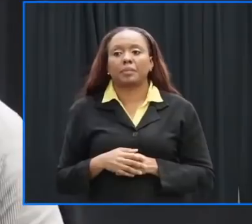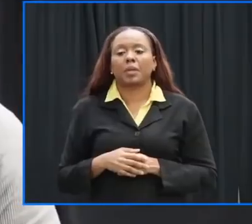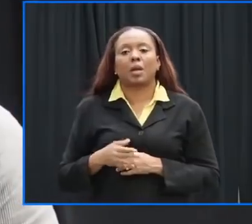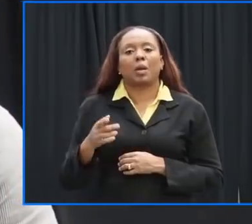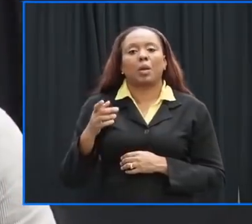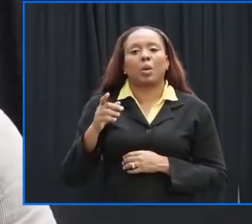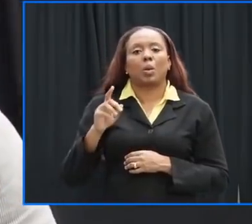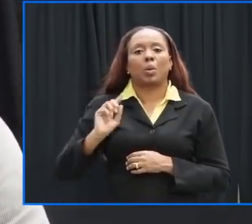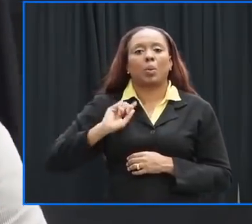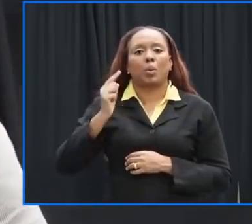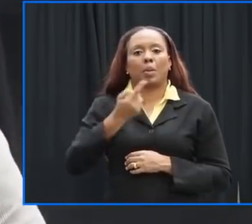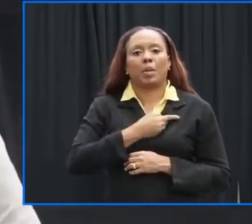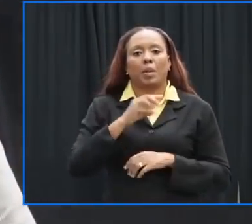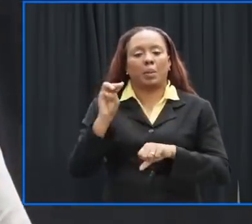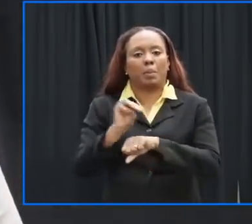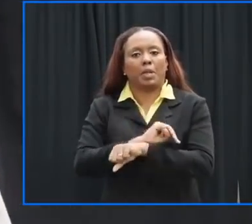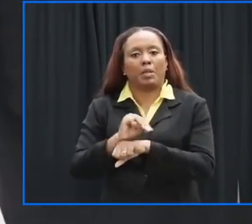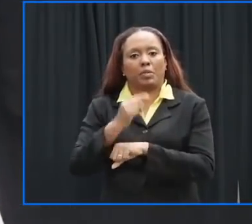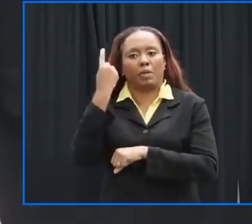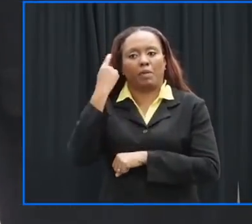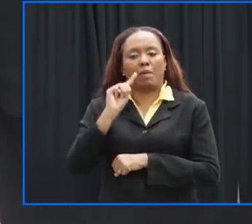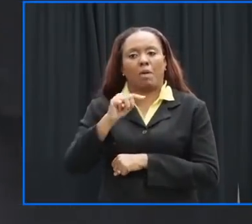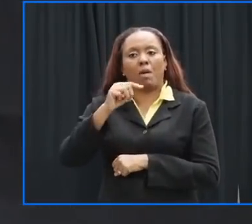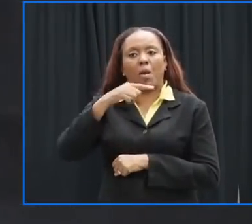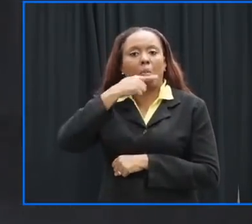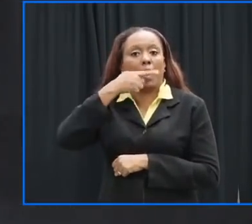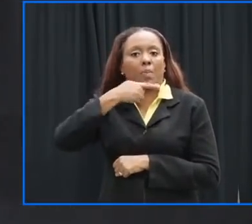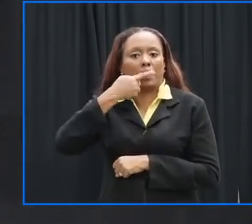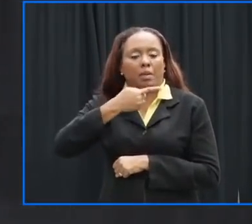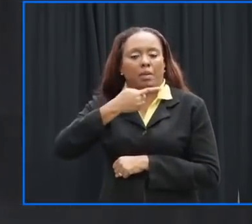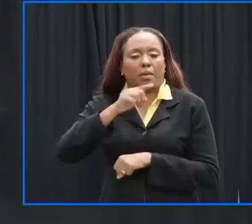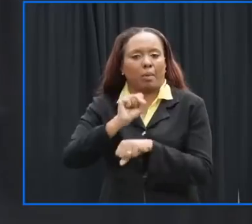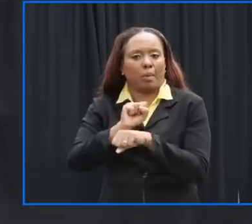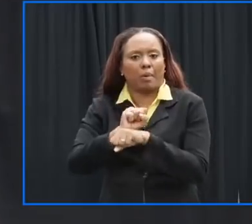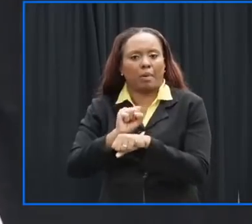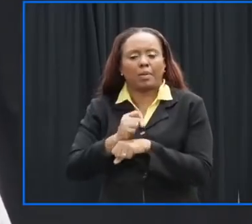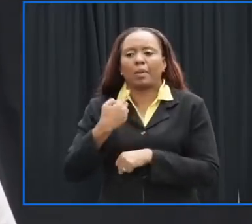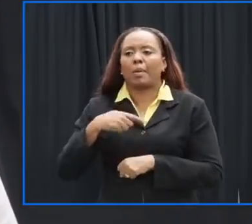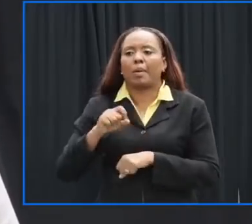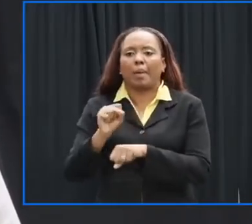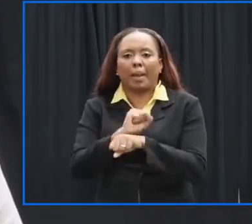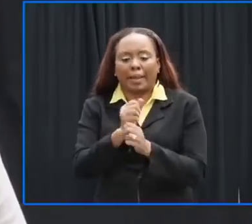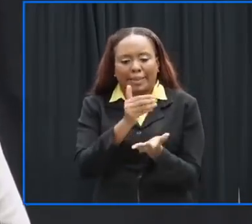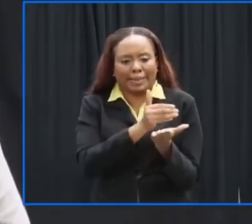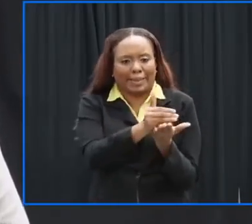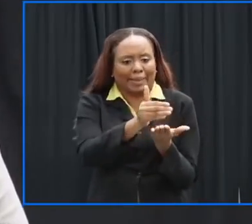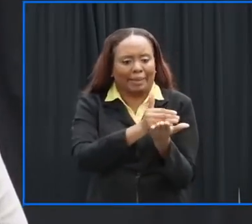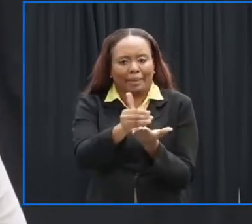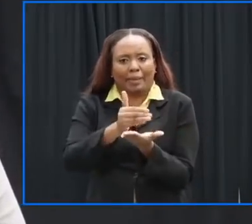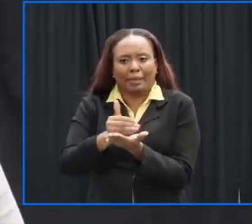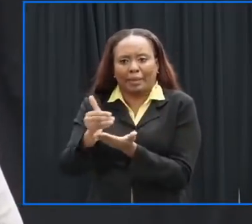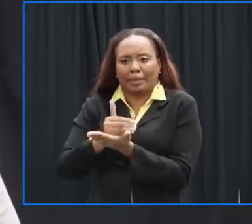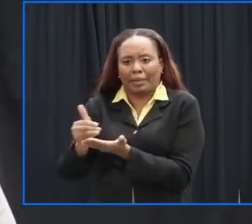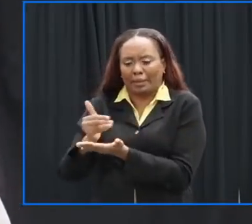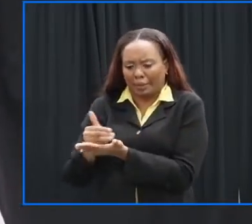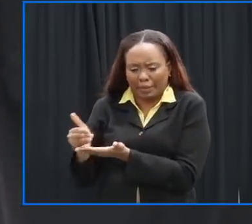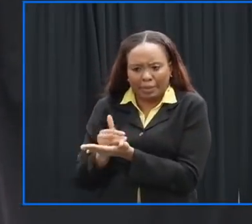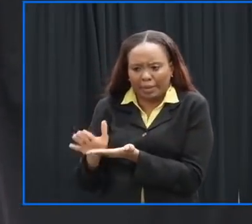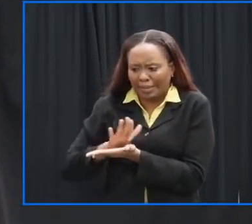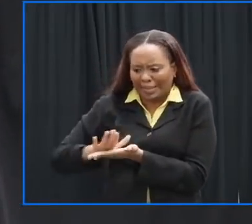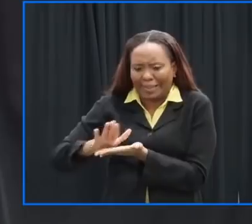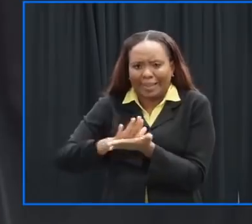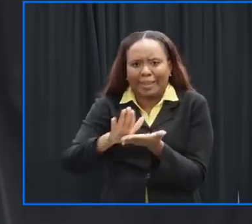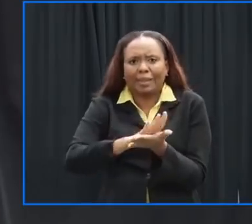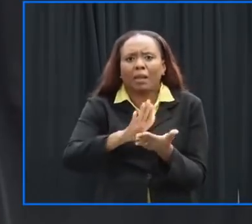public works we have been working um assiduously to clear all of the necessary waterfalls and